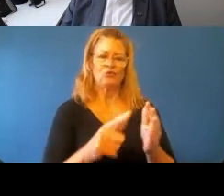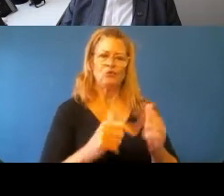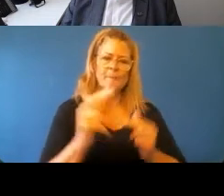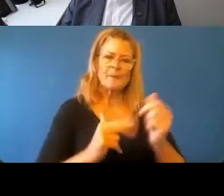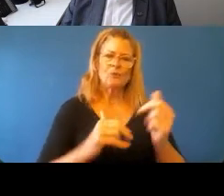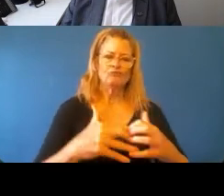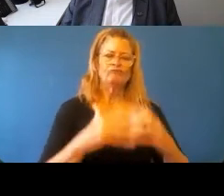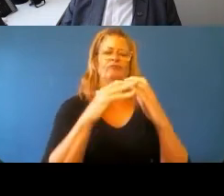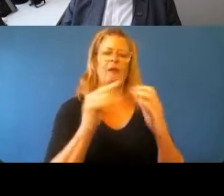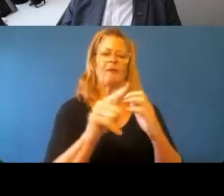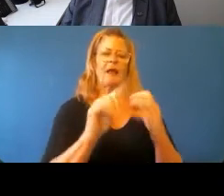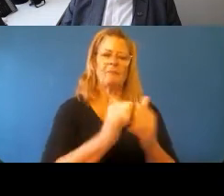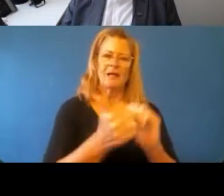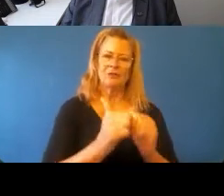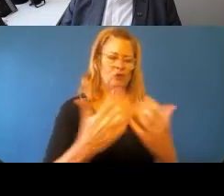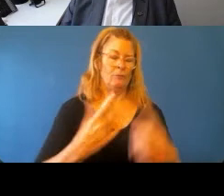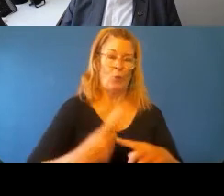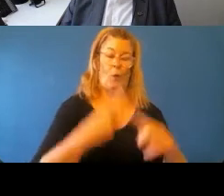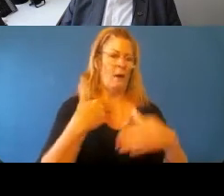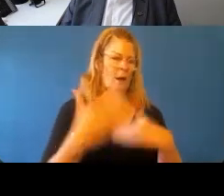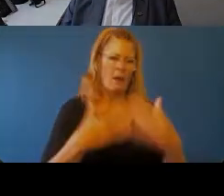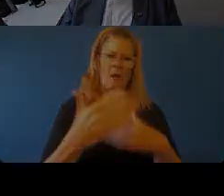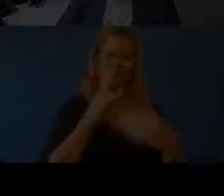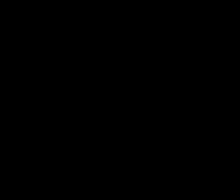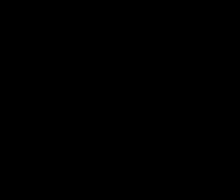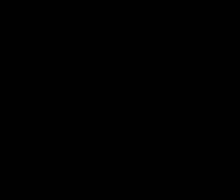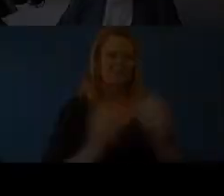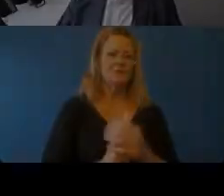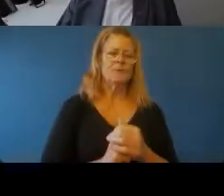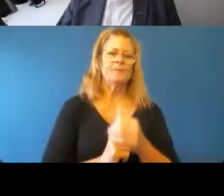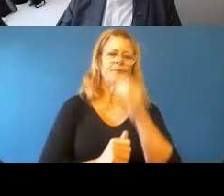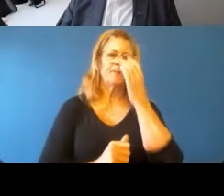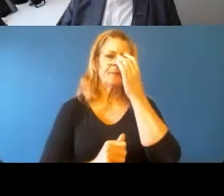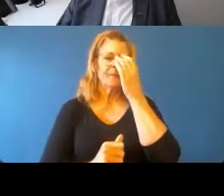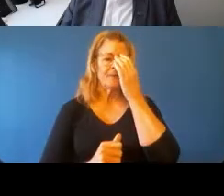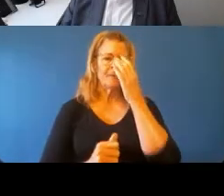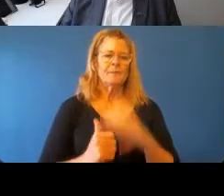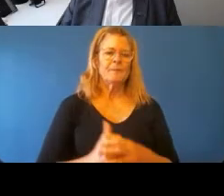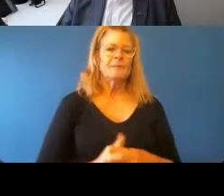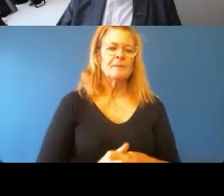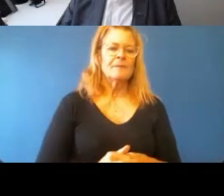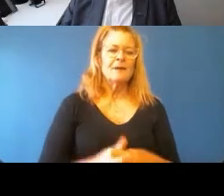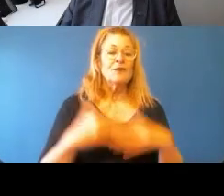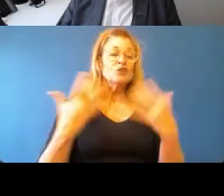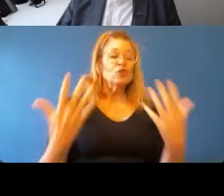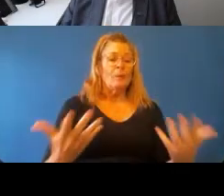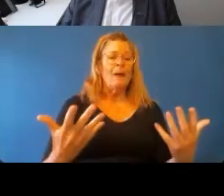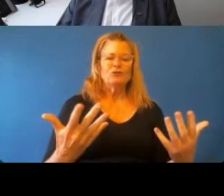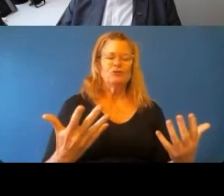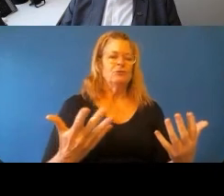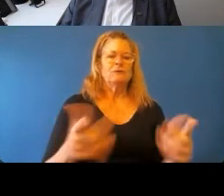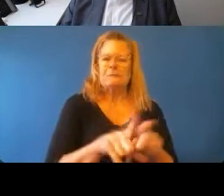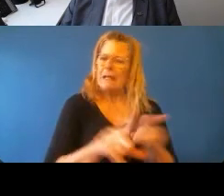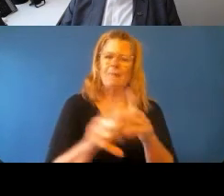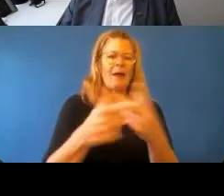so quickly and seemingly from what you're saying so successfully as well. Thanks, Dan. Look, so much of what the other guest speakers have said resonates with me.